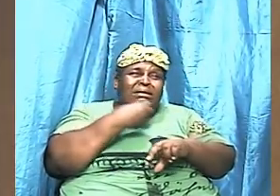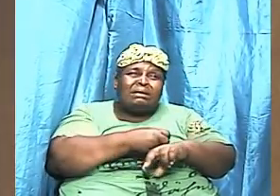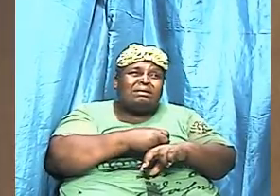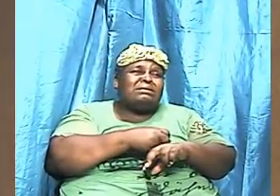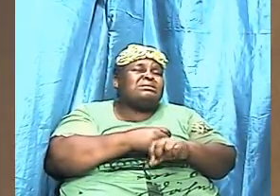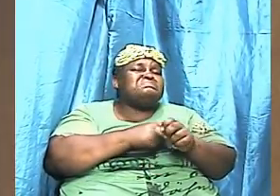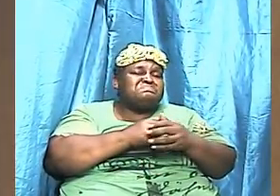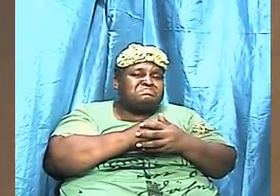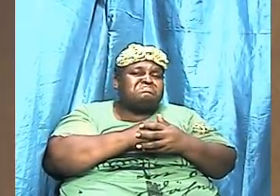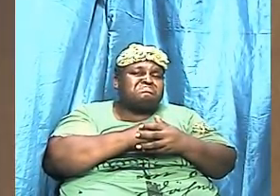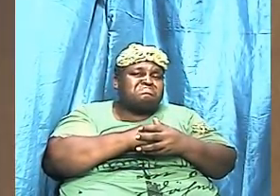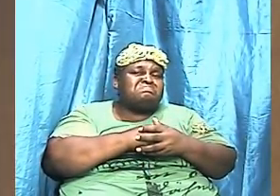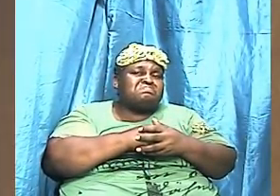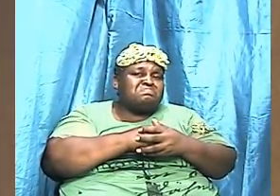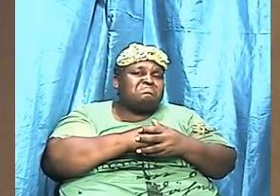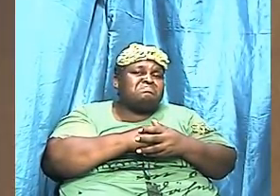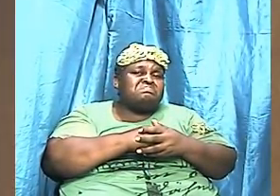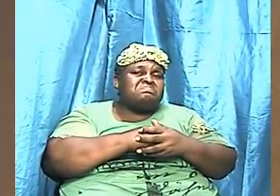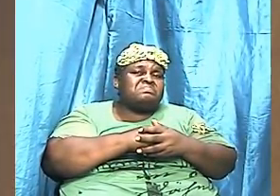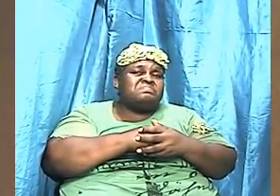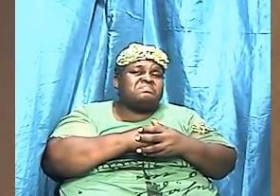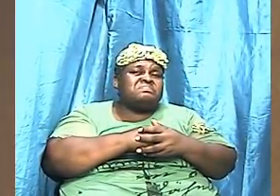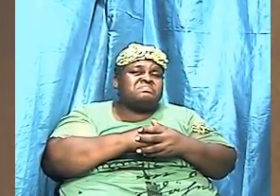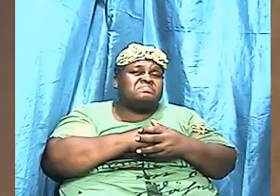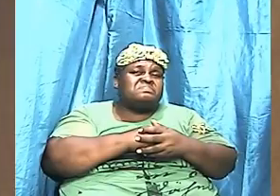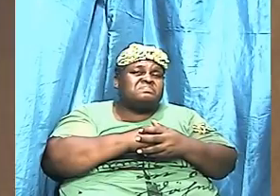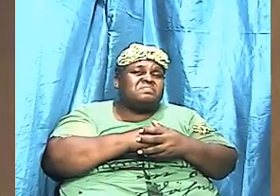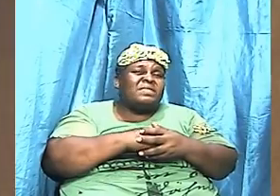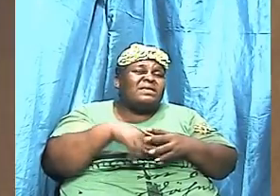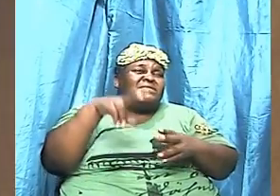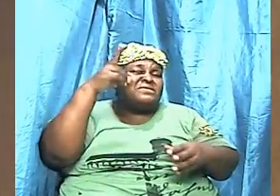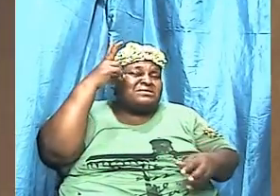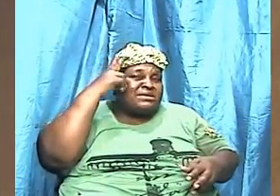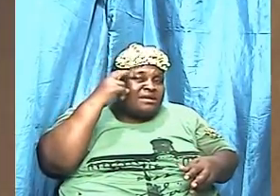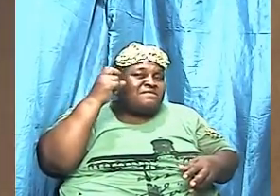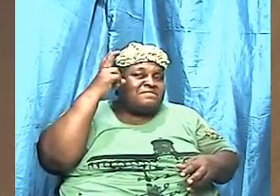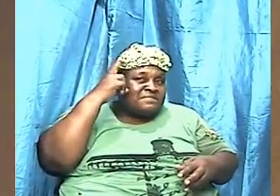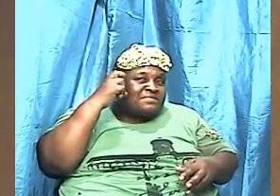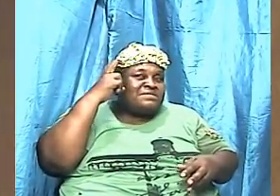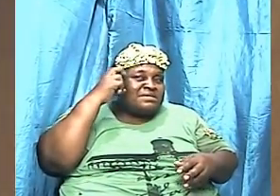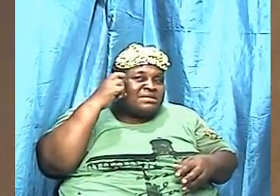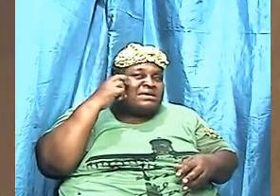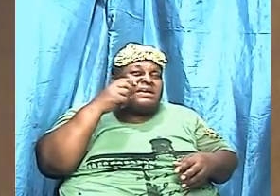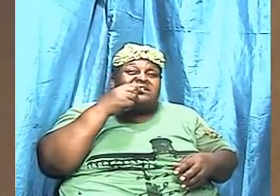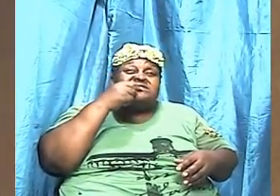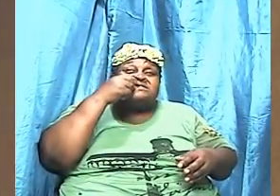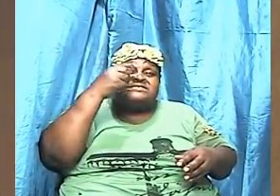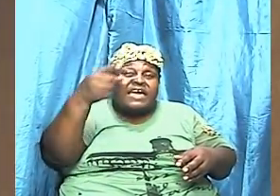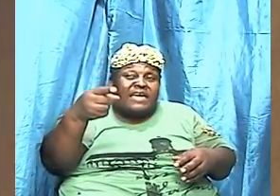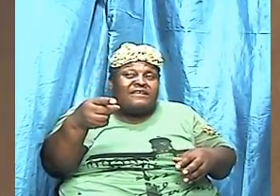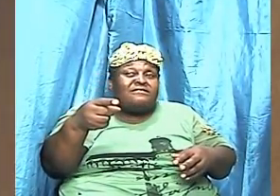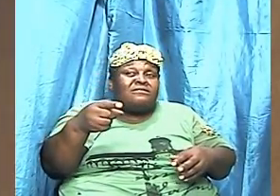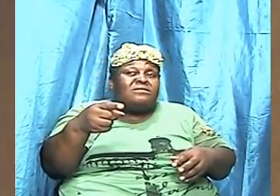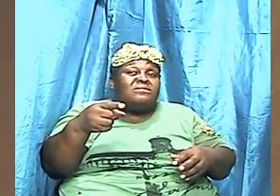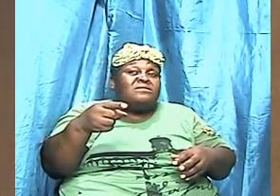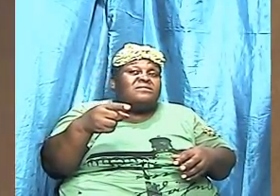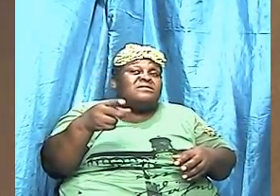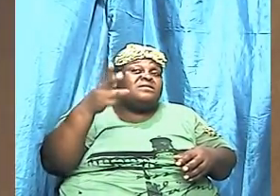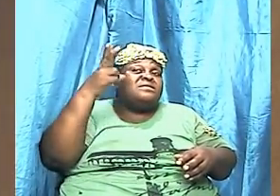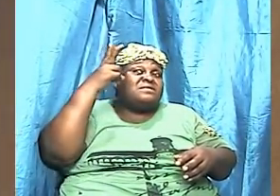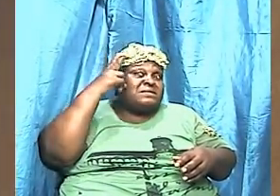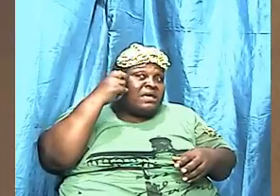notice that the devil said that mean the devil was